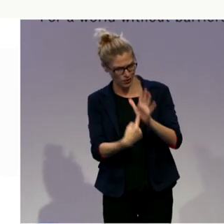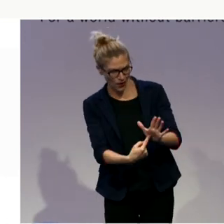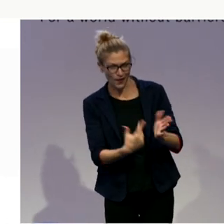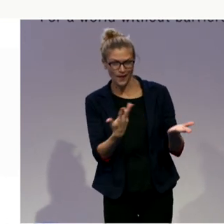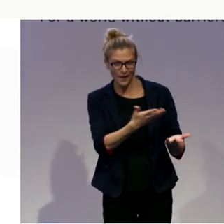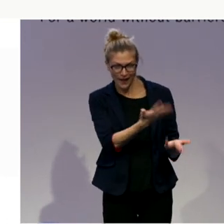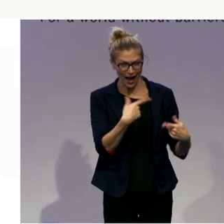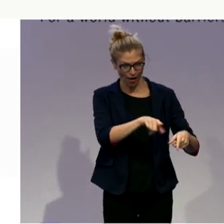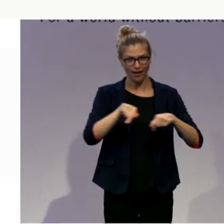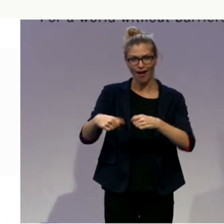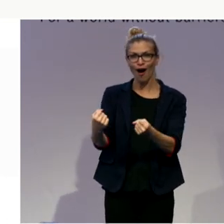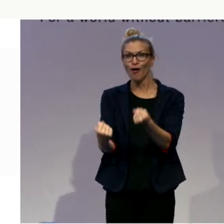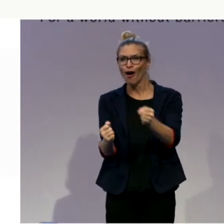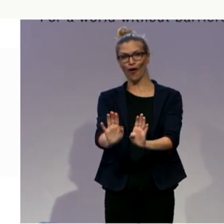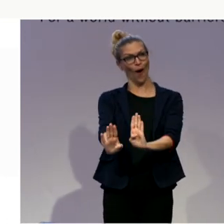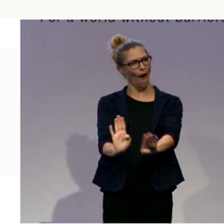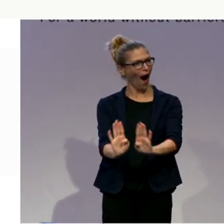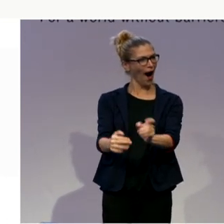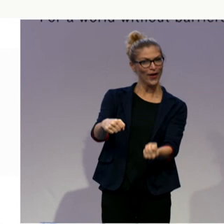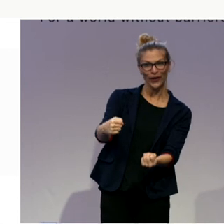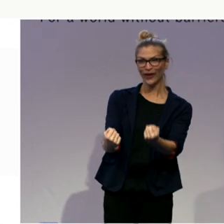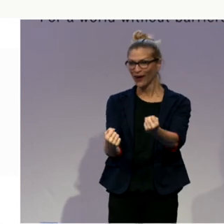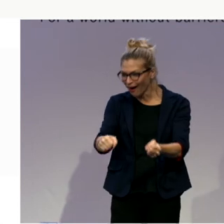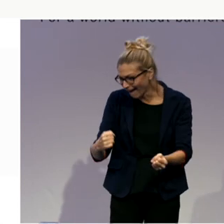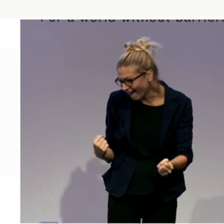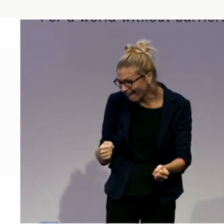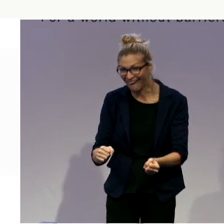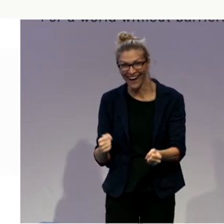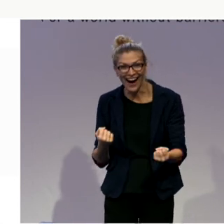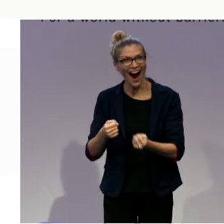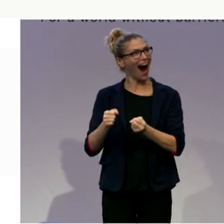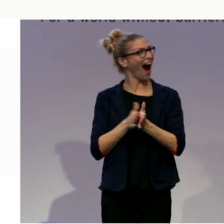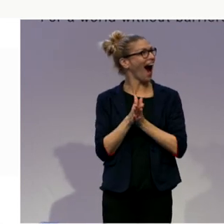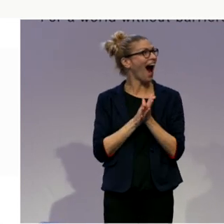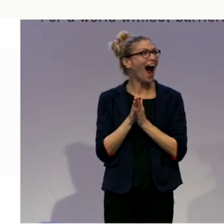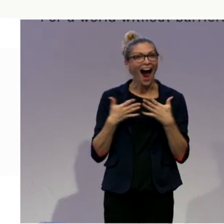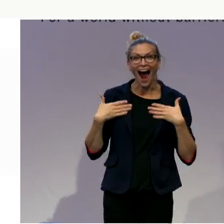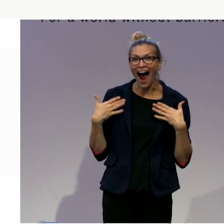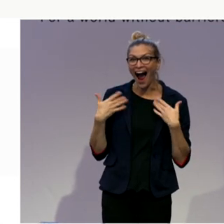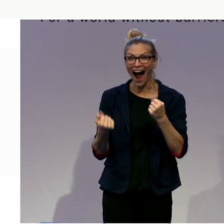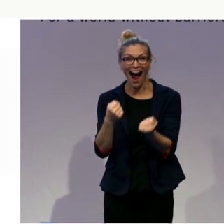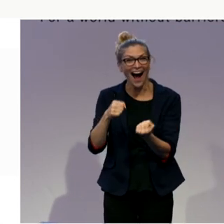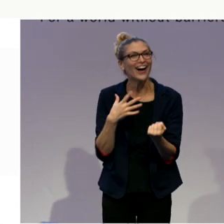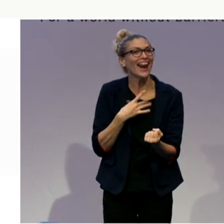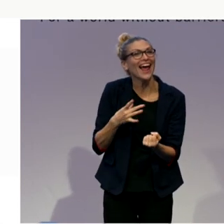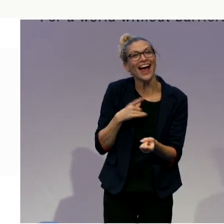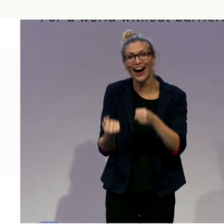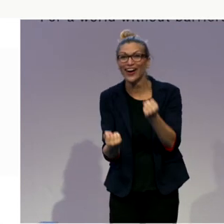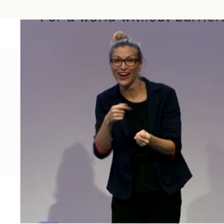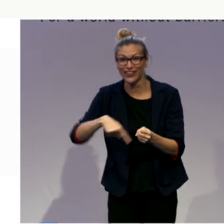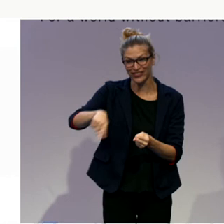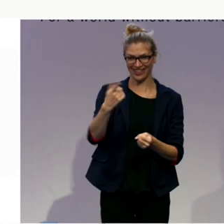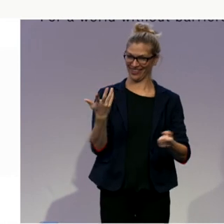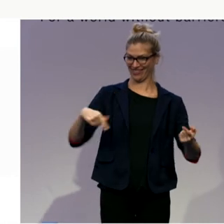and there is a gas pedal and brake pedal and that's all, no gears, nothing. And you just go and you curve